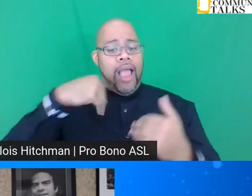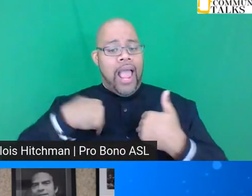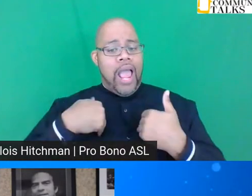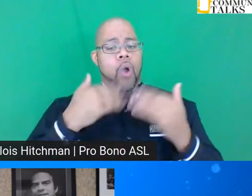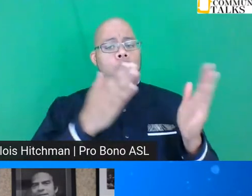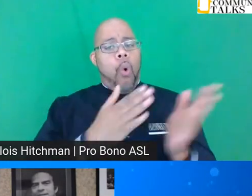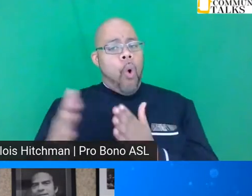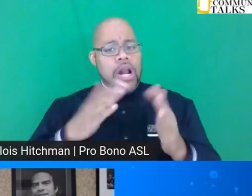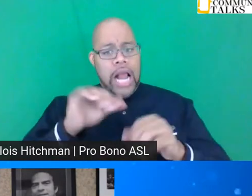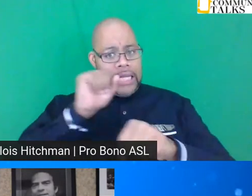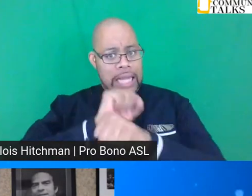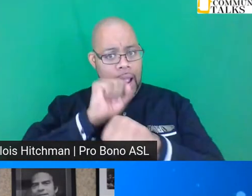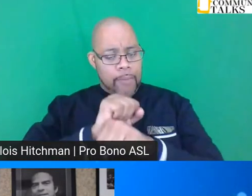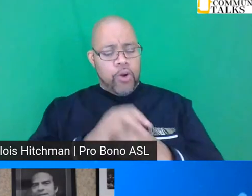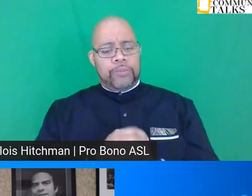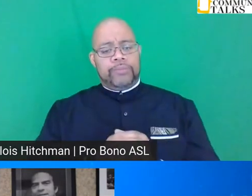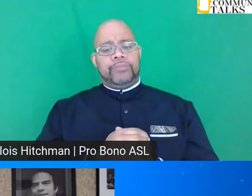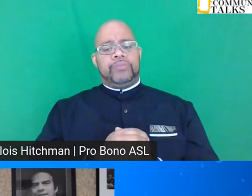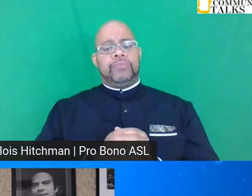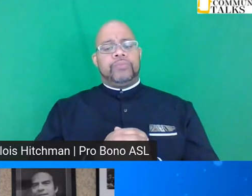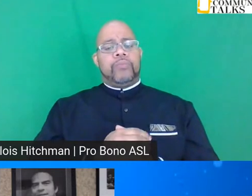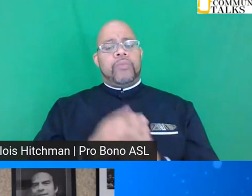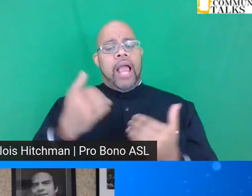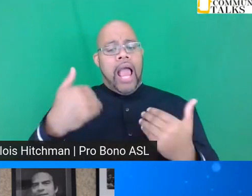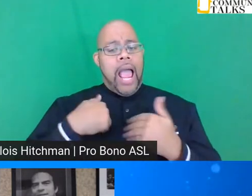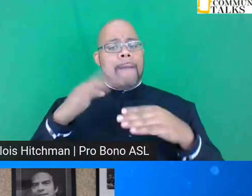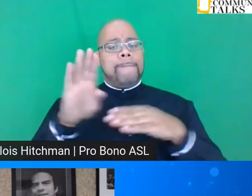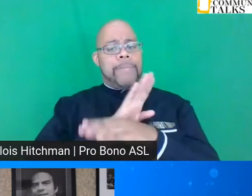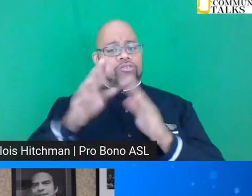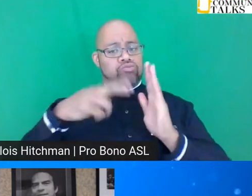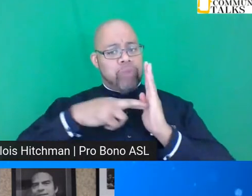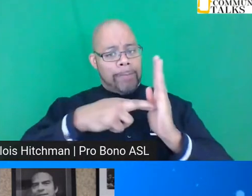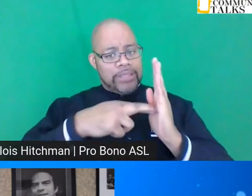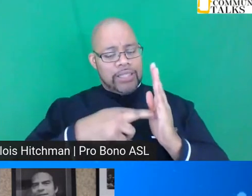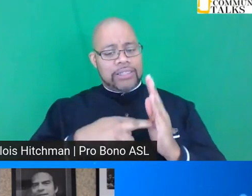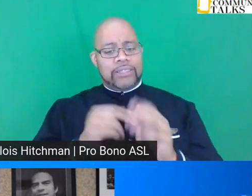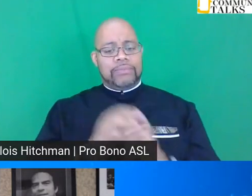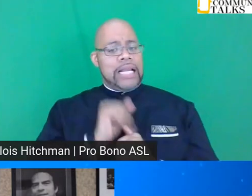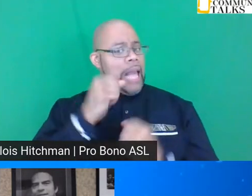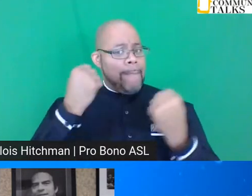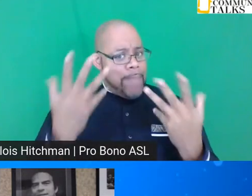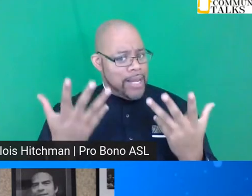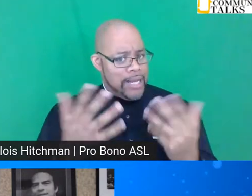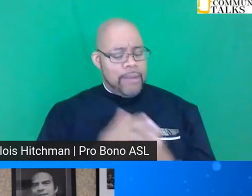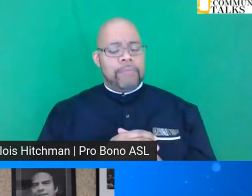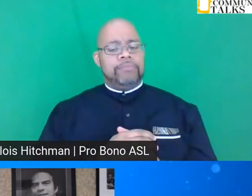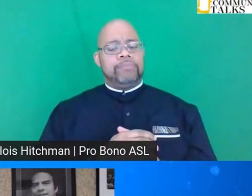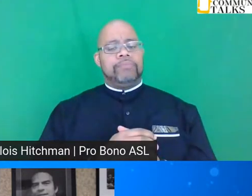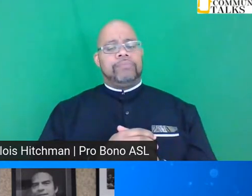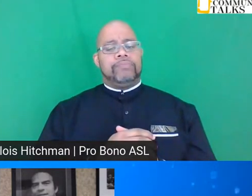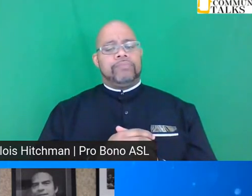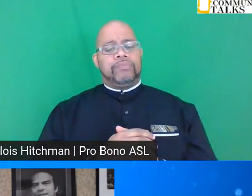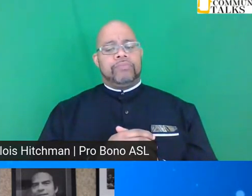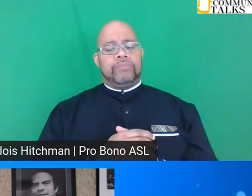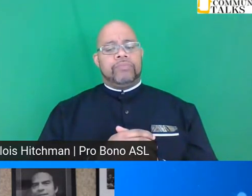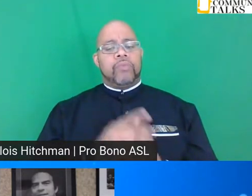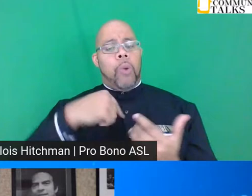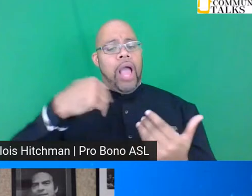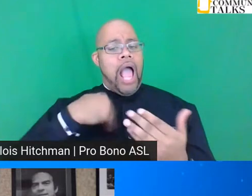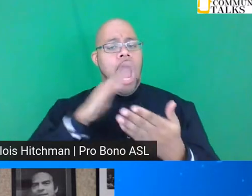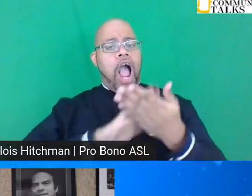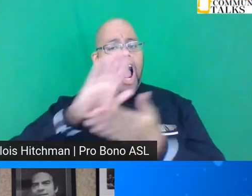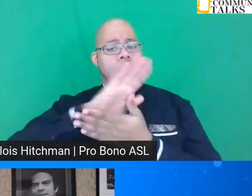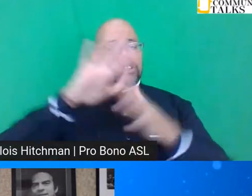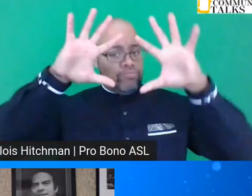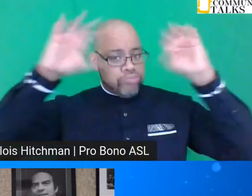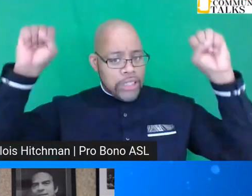organized labor, we had organized business representatives, but not too many. We had college